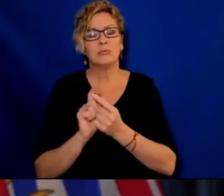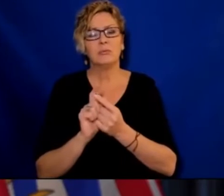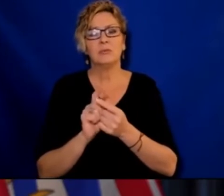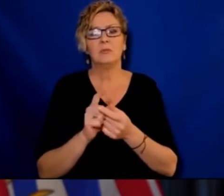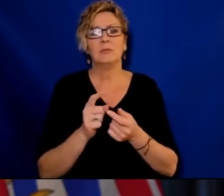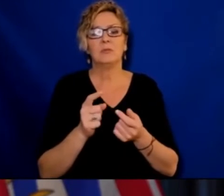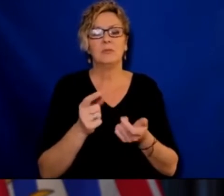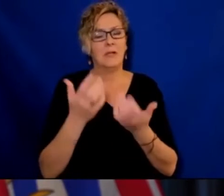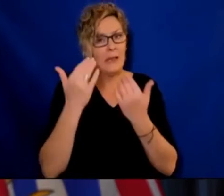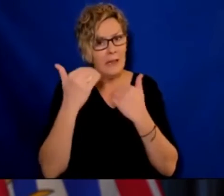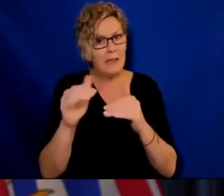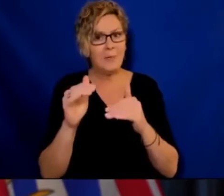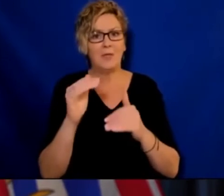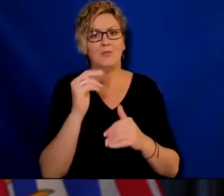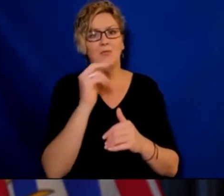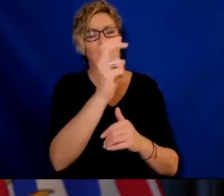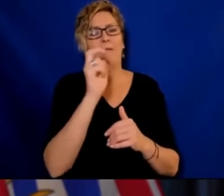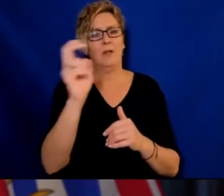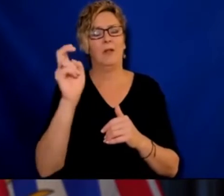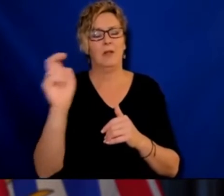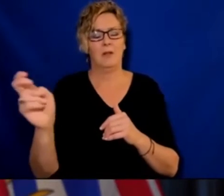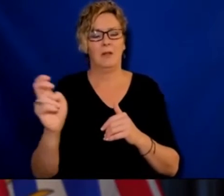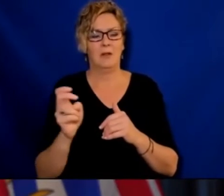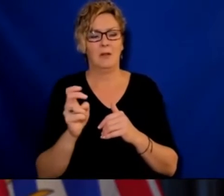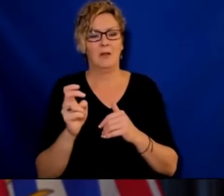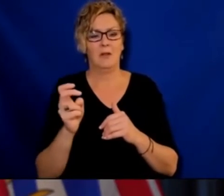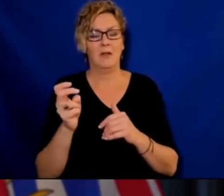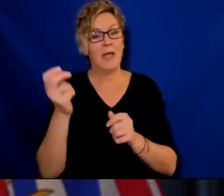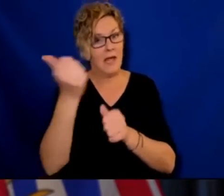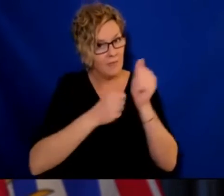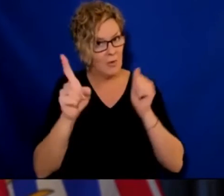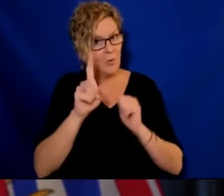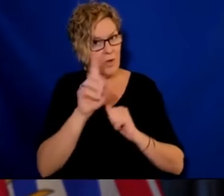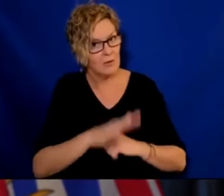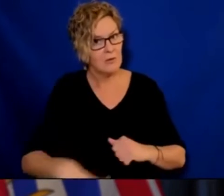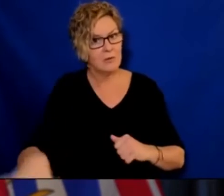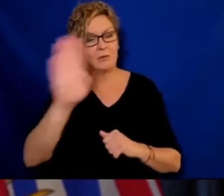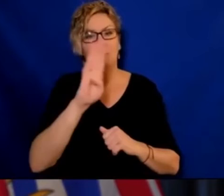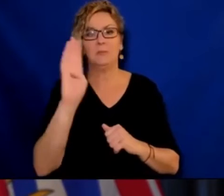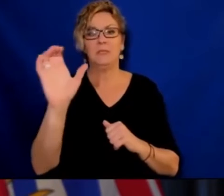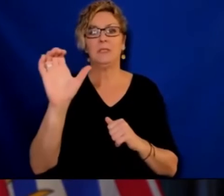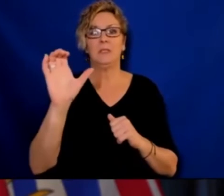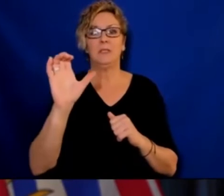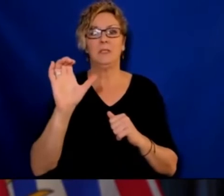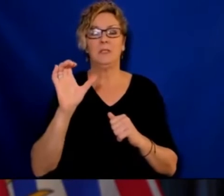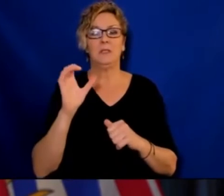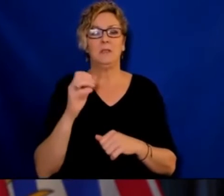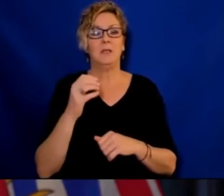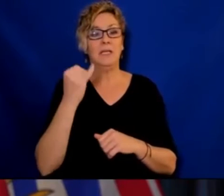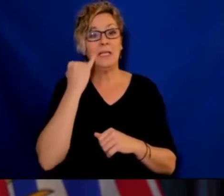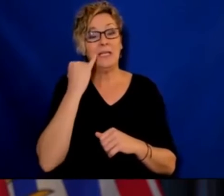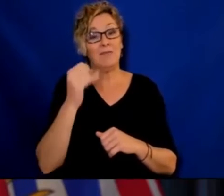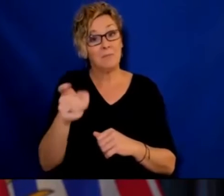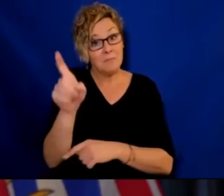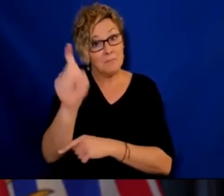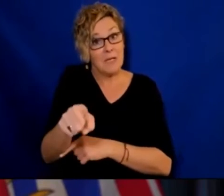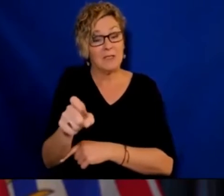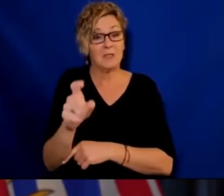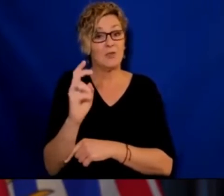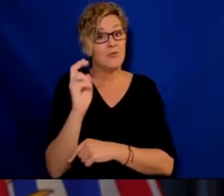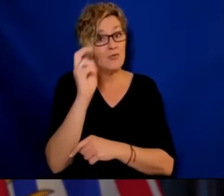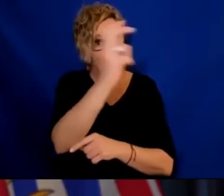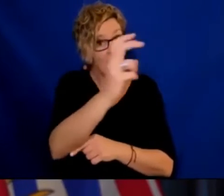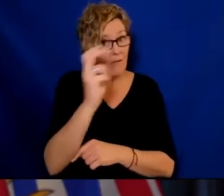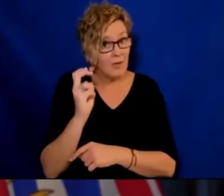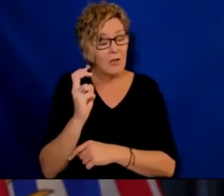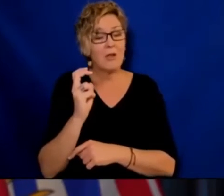And that is in all areas of the province. We have asked the only essential travel be considered to and from